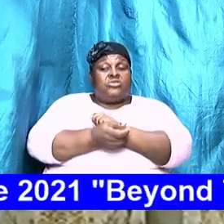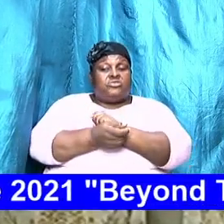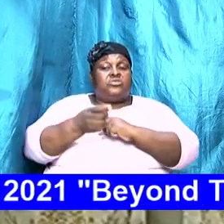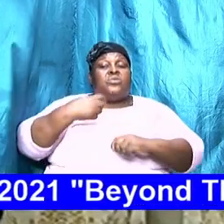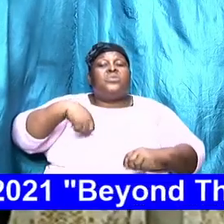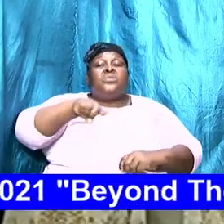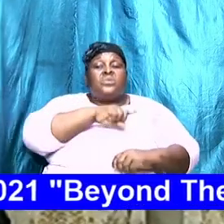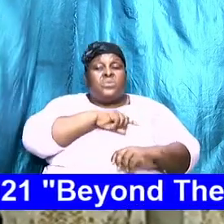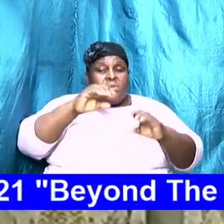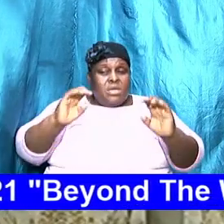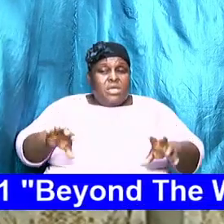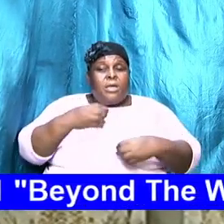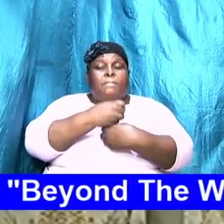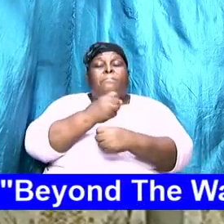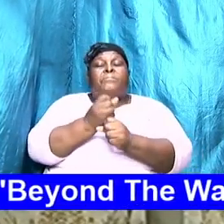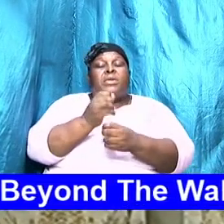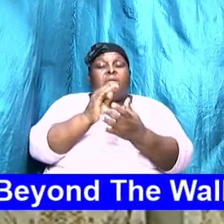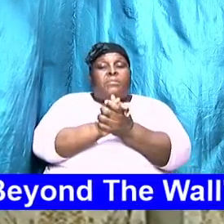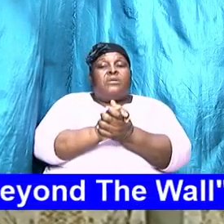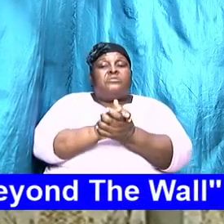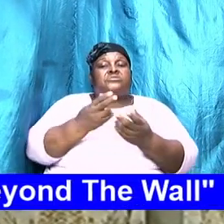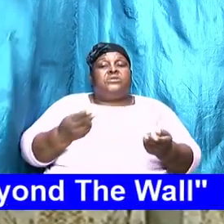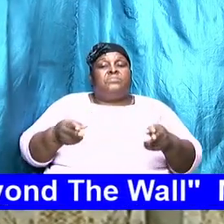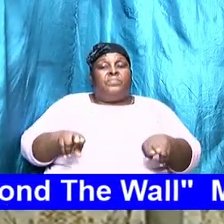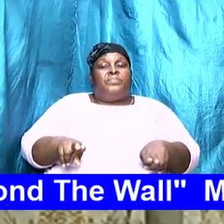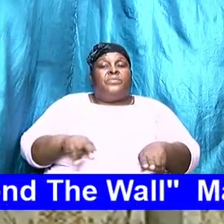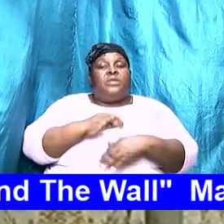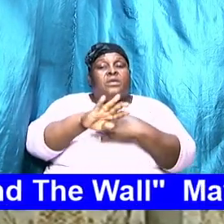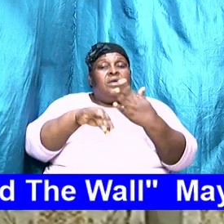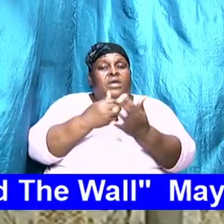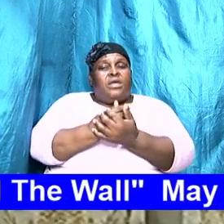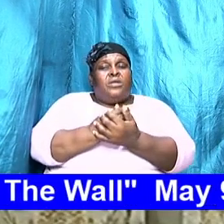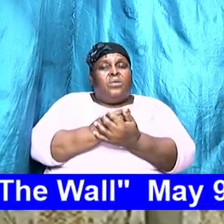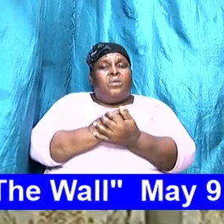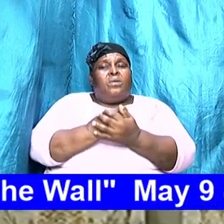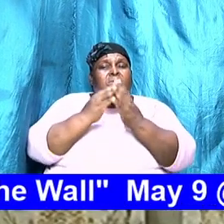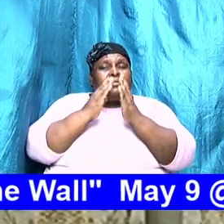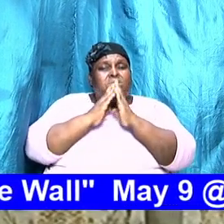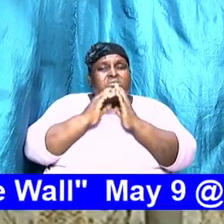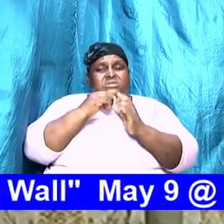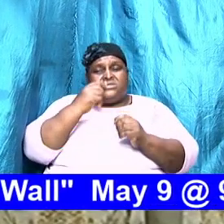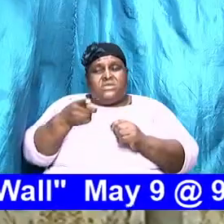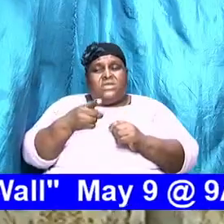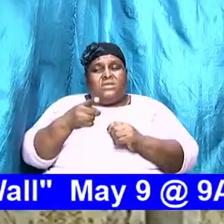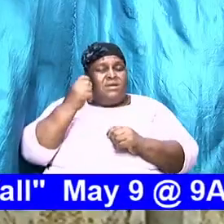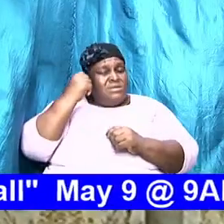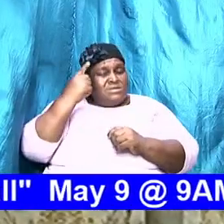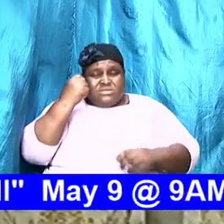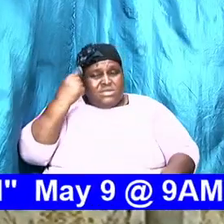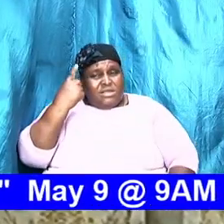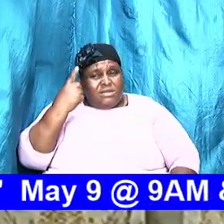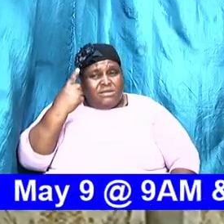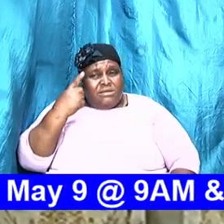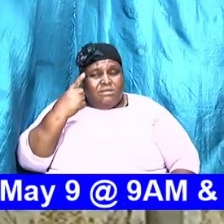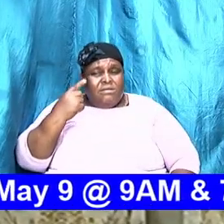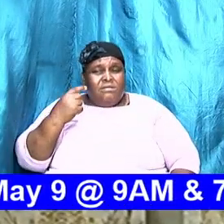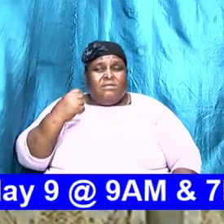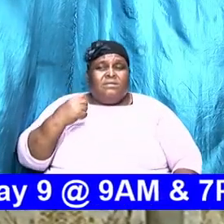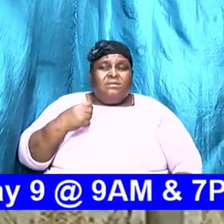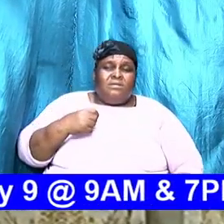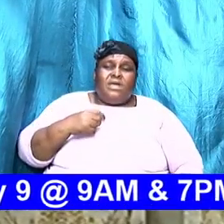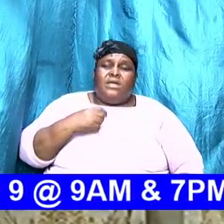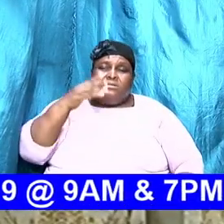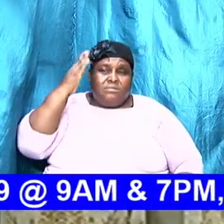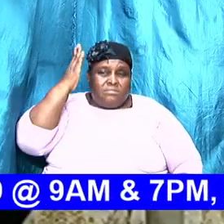still make it happen and all that it requires is understanding and